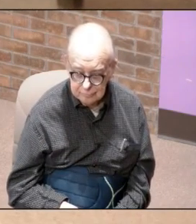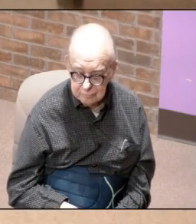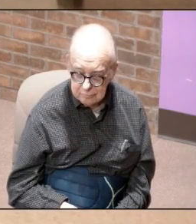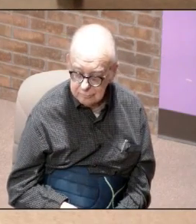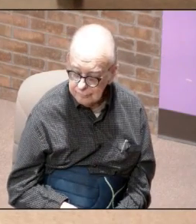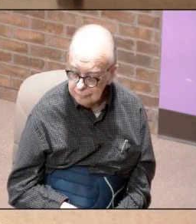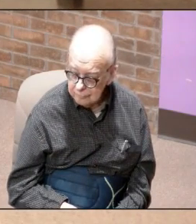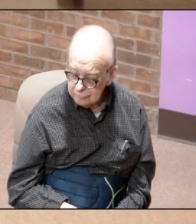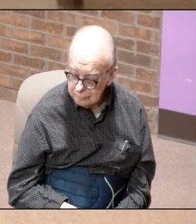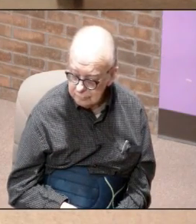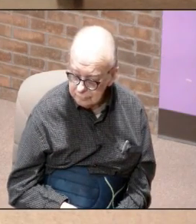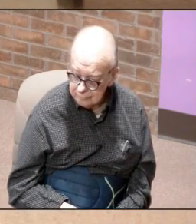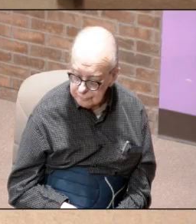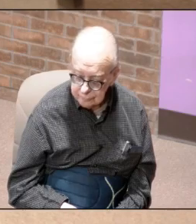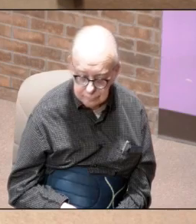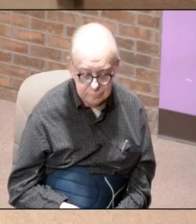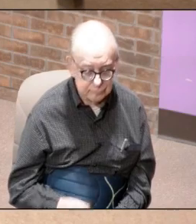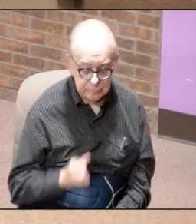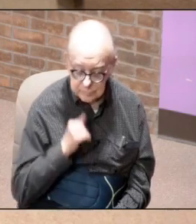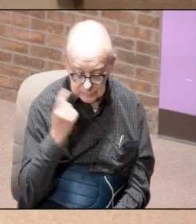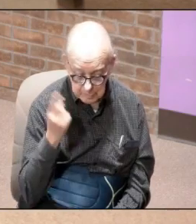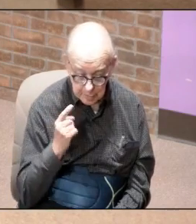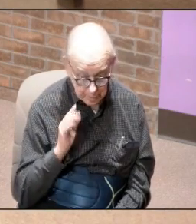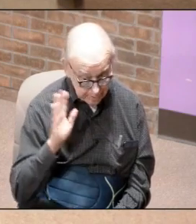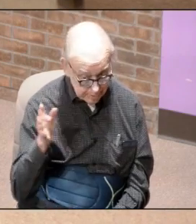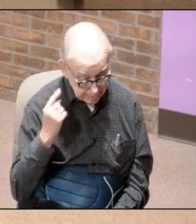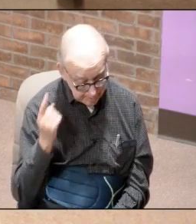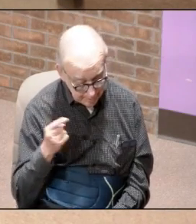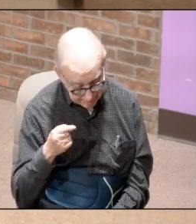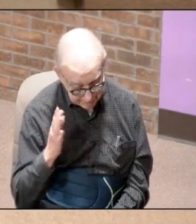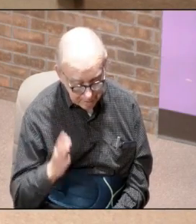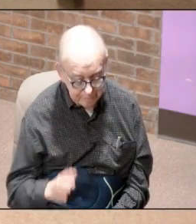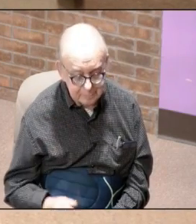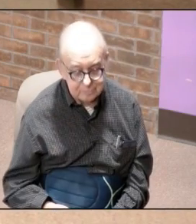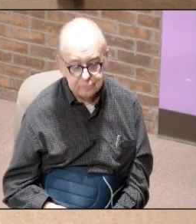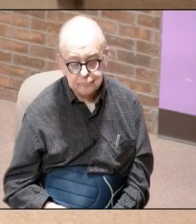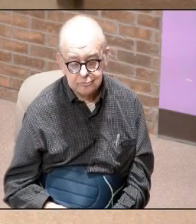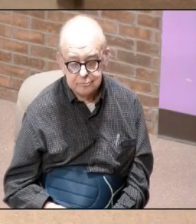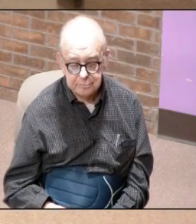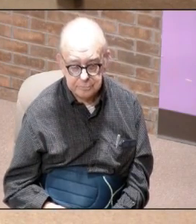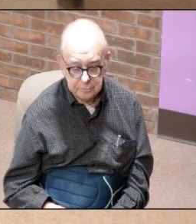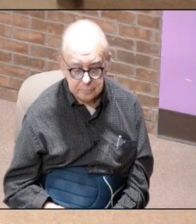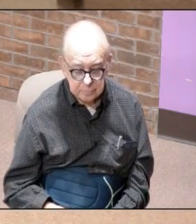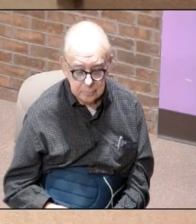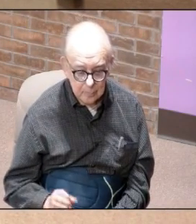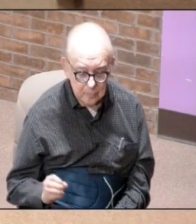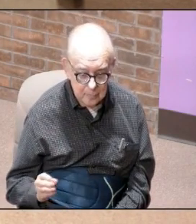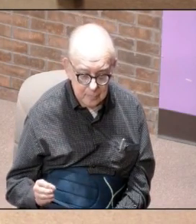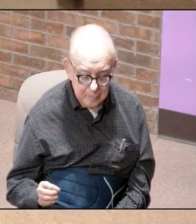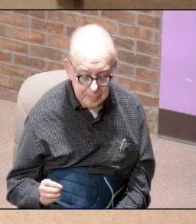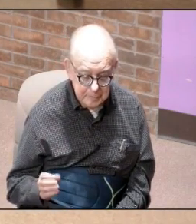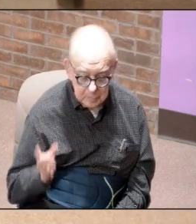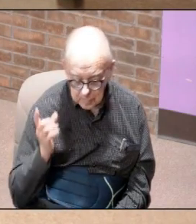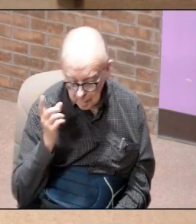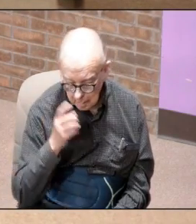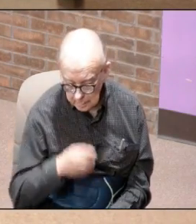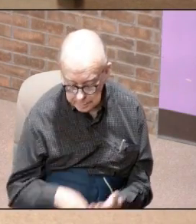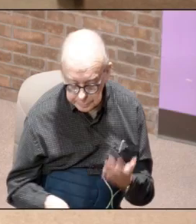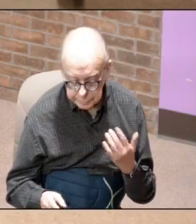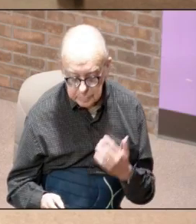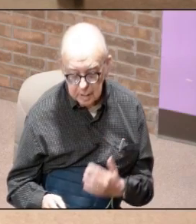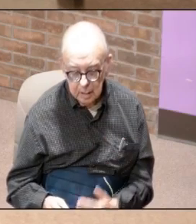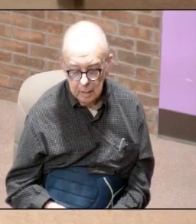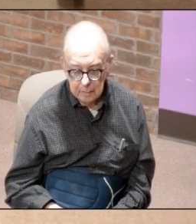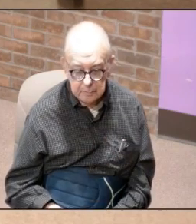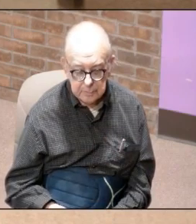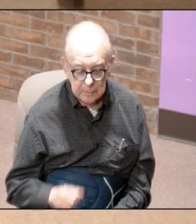you know and those weren't my thoughts those were yours so hey so so guess what they're not